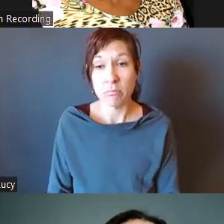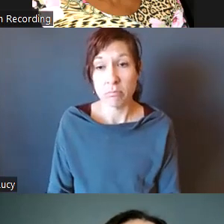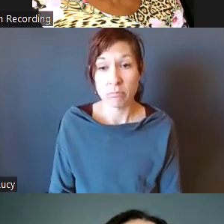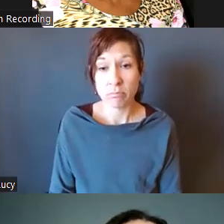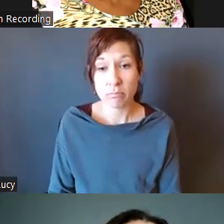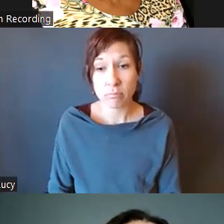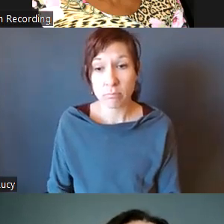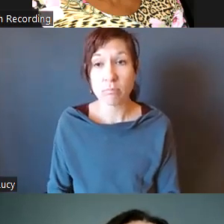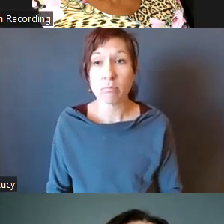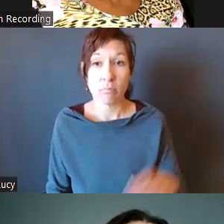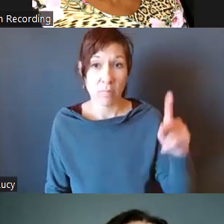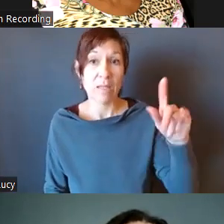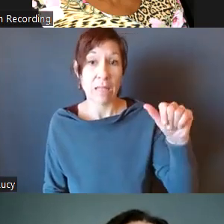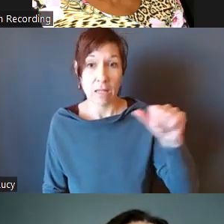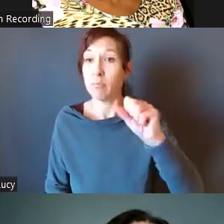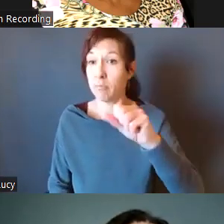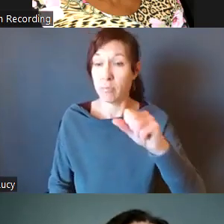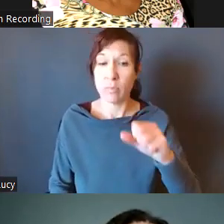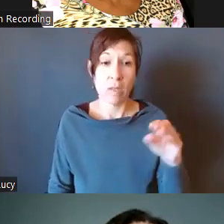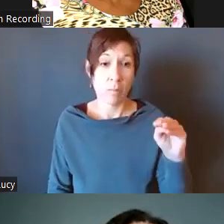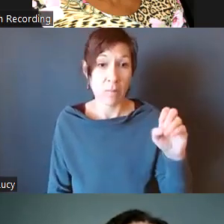Yes. Okay, thanks, Melissa.